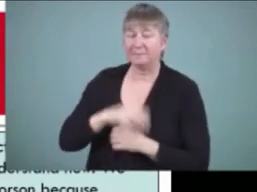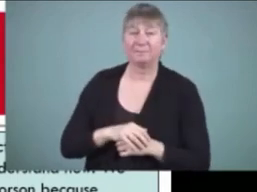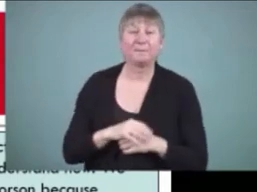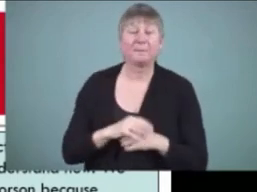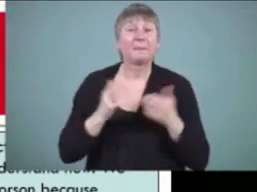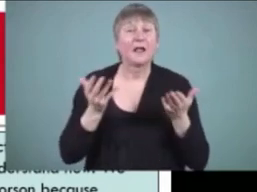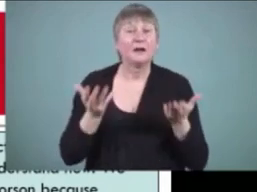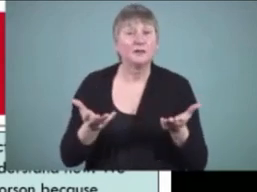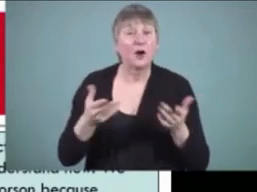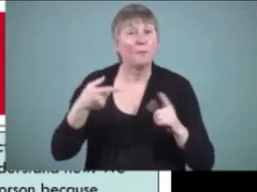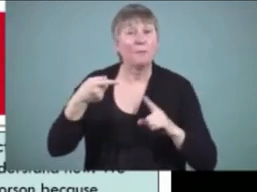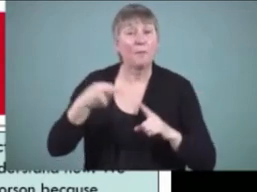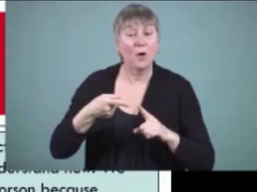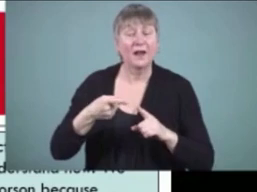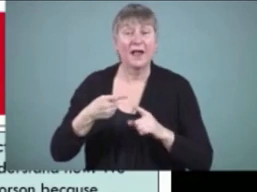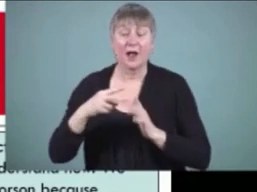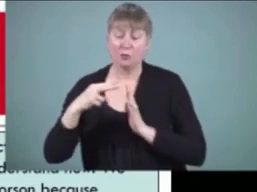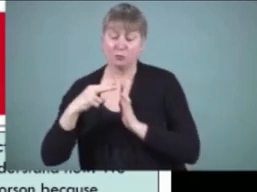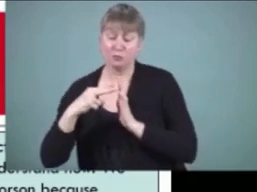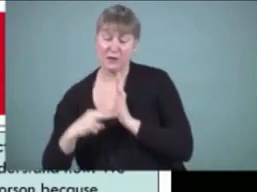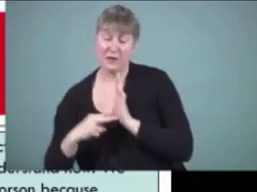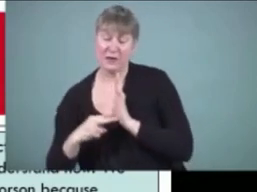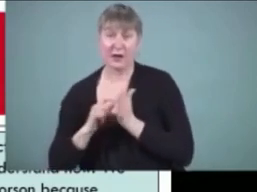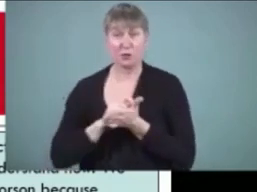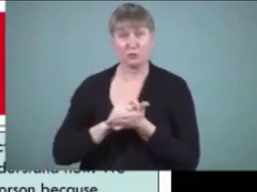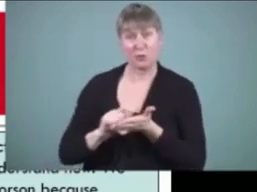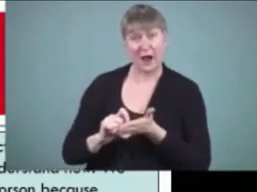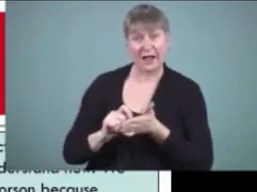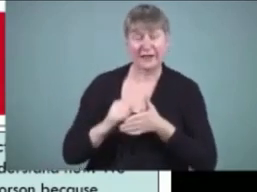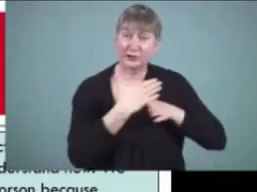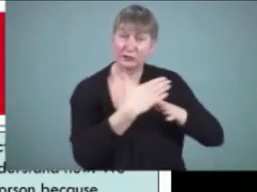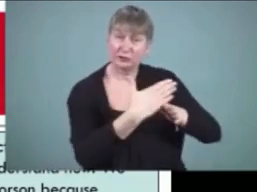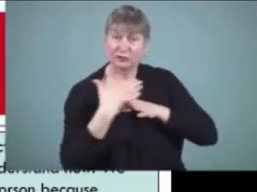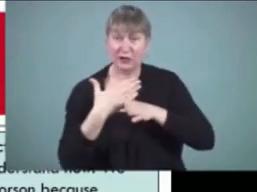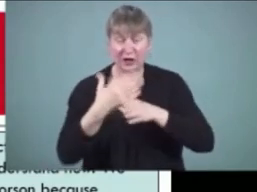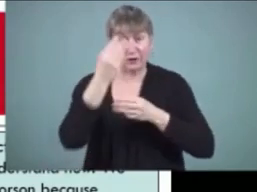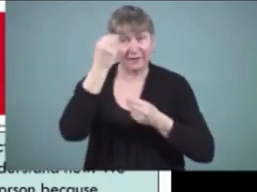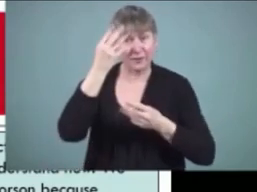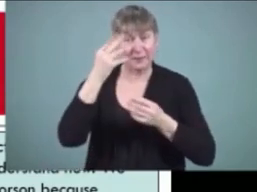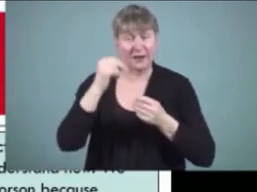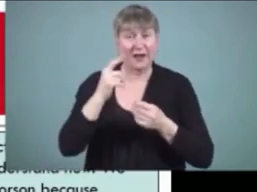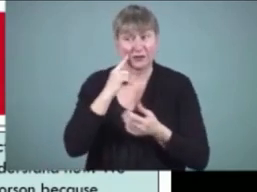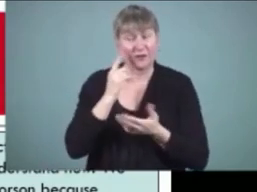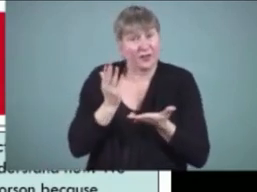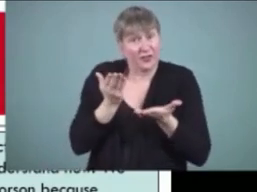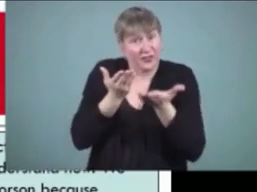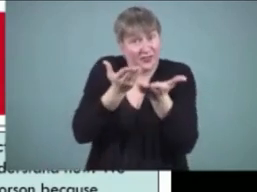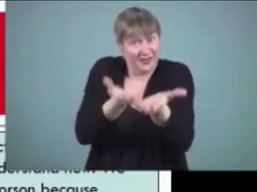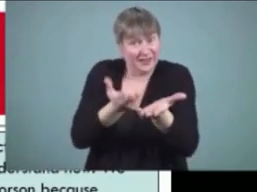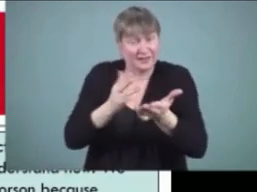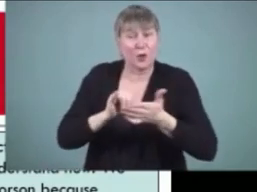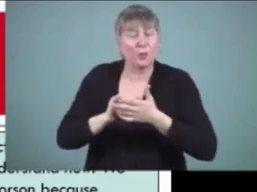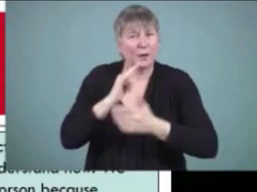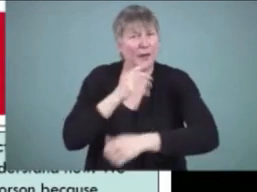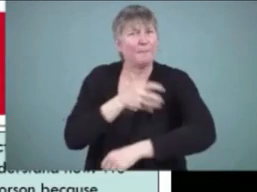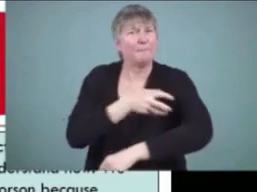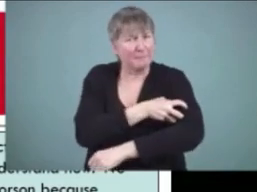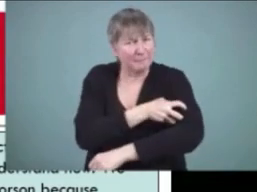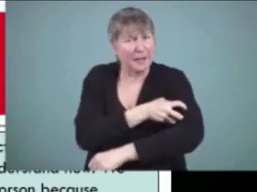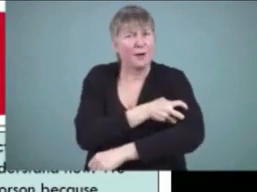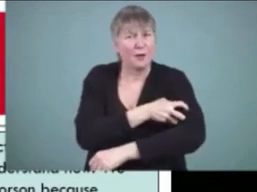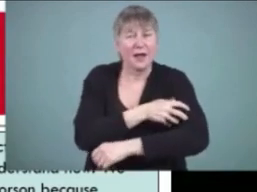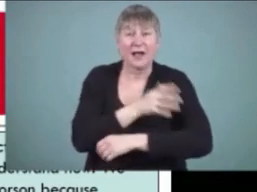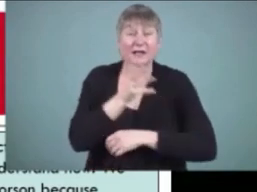on here in terms of both reading and writing and getting information across. And in this particular instance, really powerful because mom